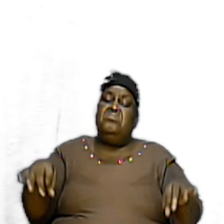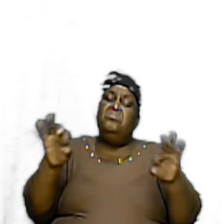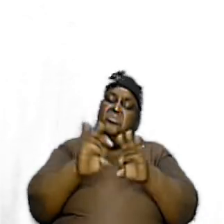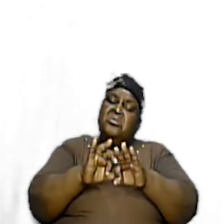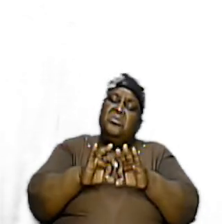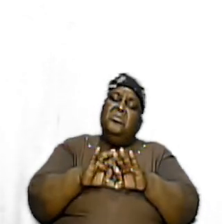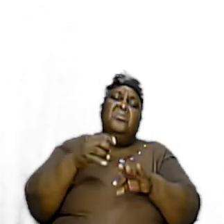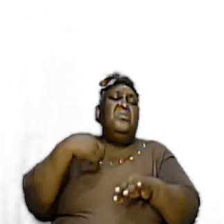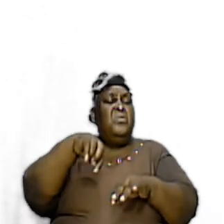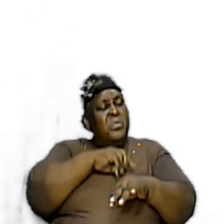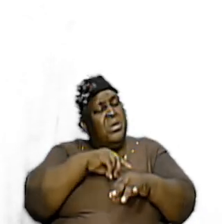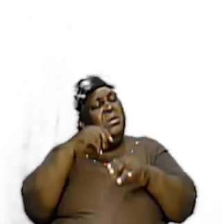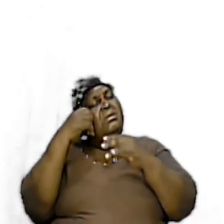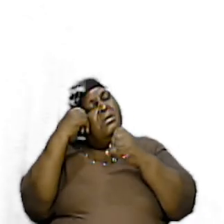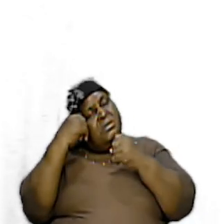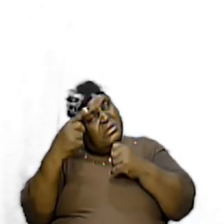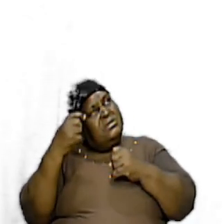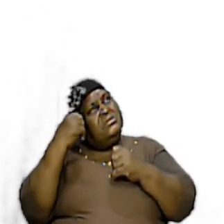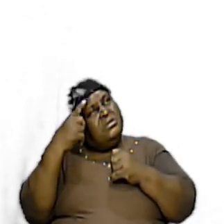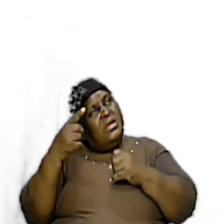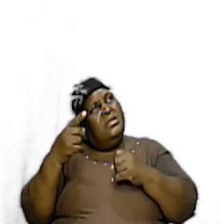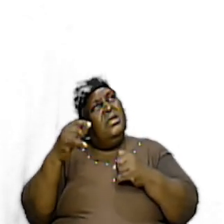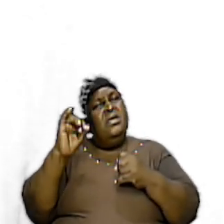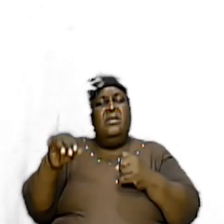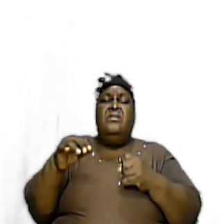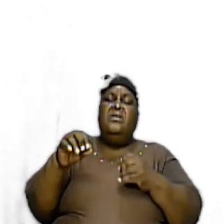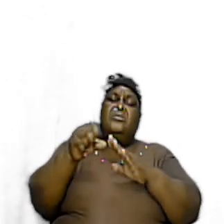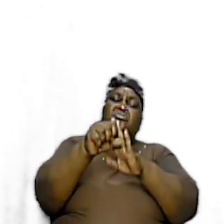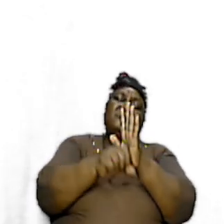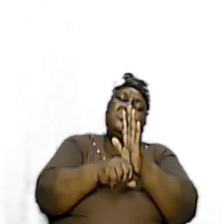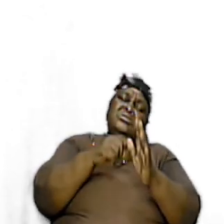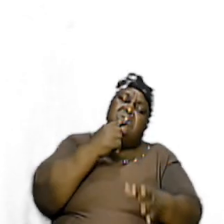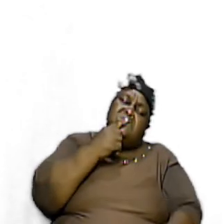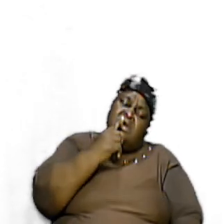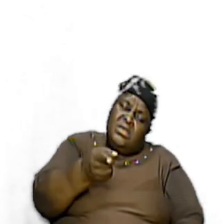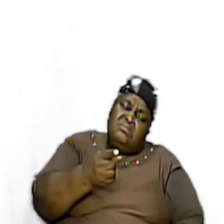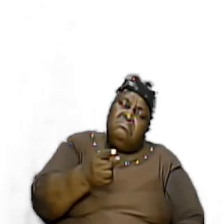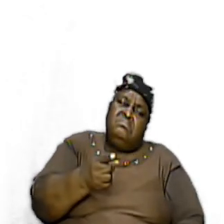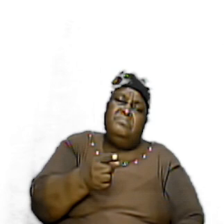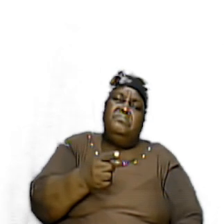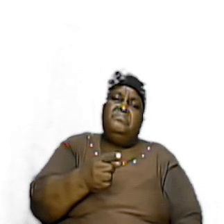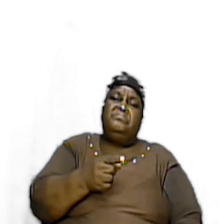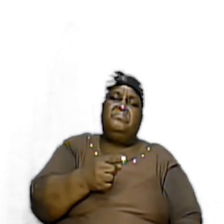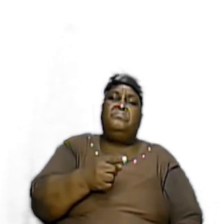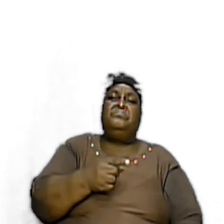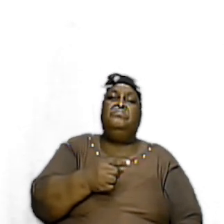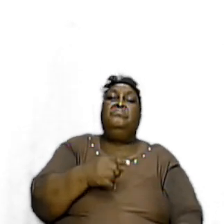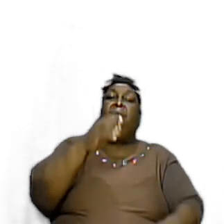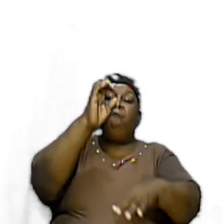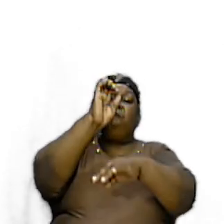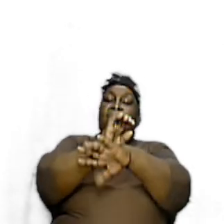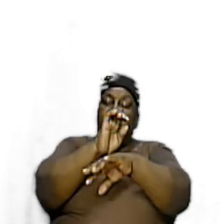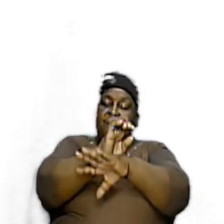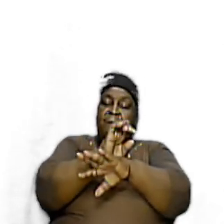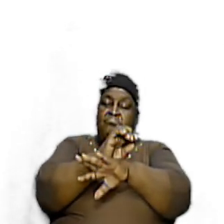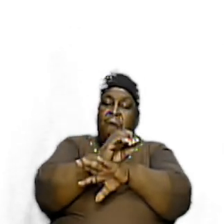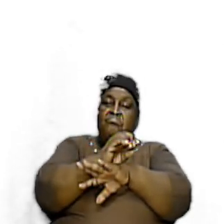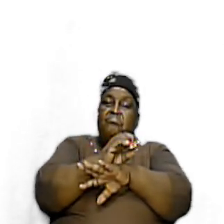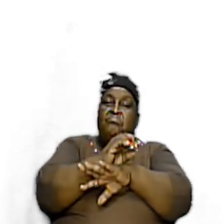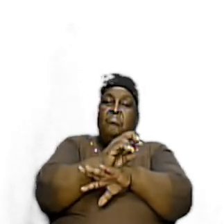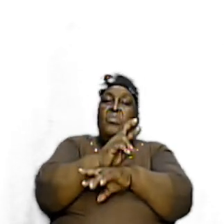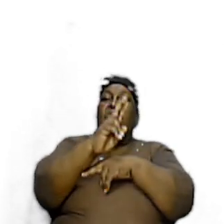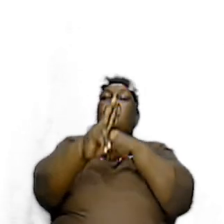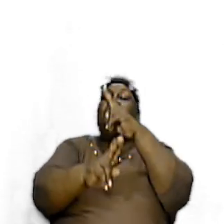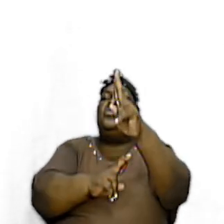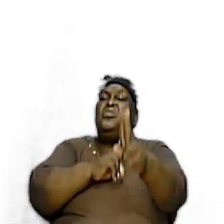Understand That What That Scripture Is Saying This Is Talking About The Church Universal